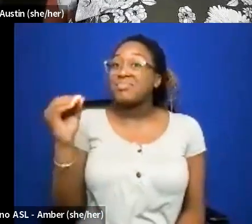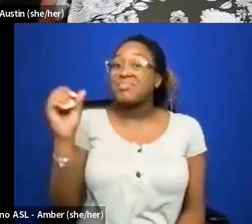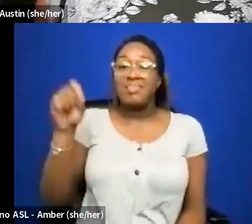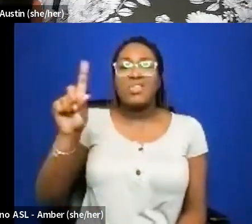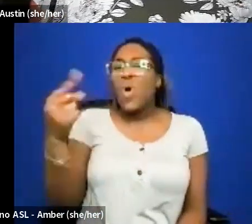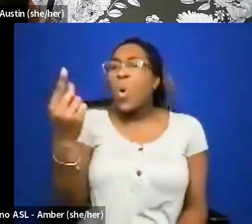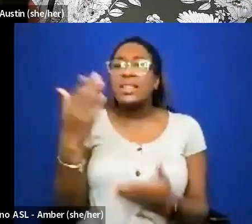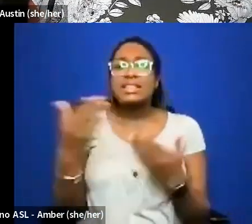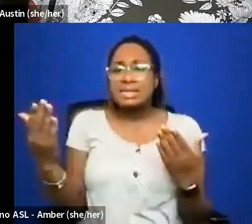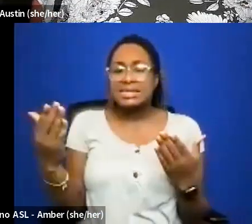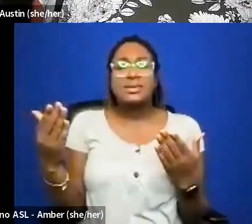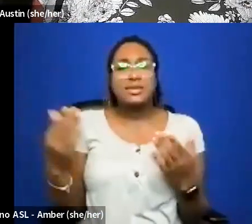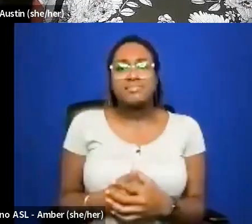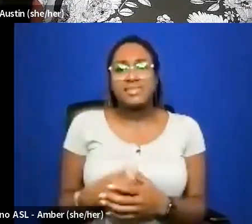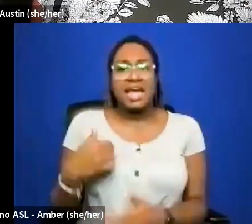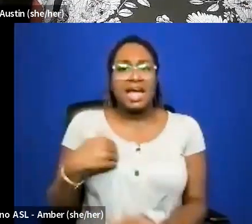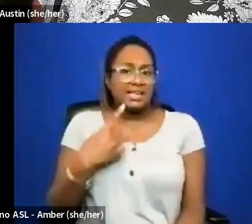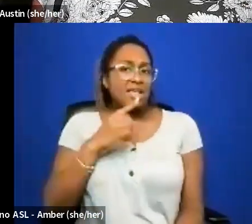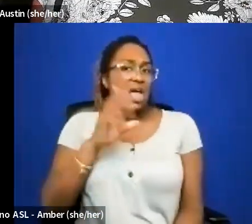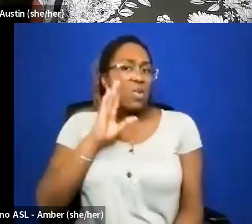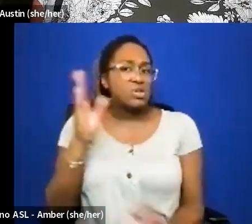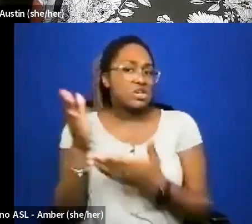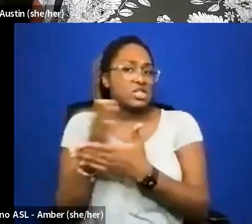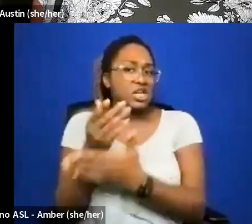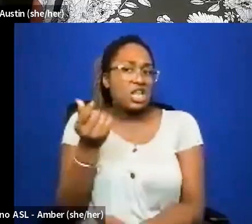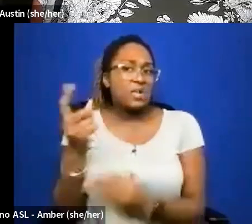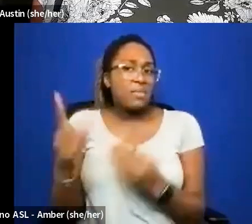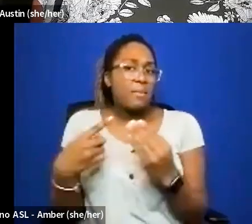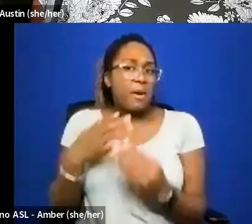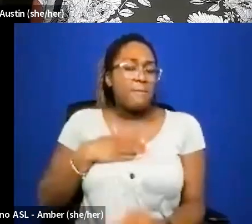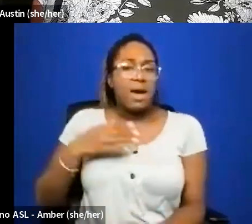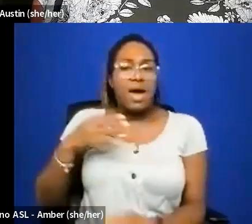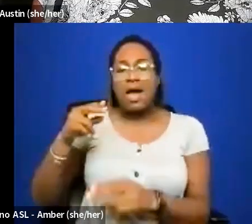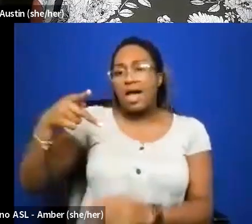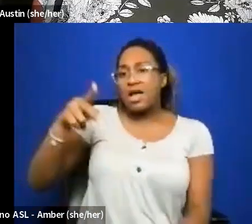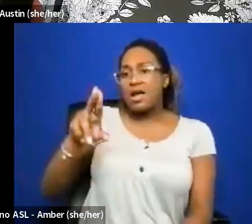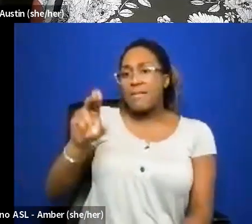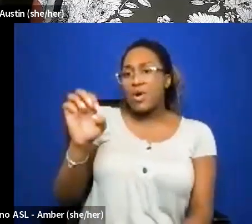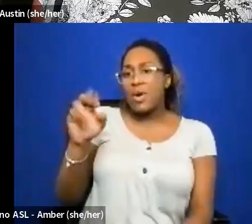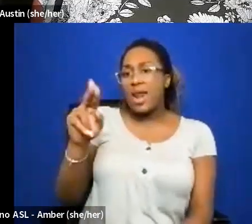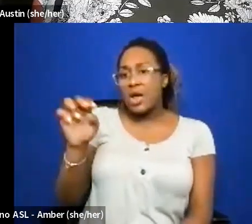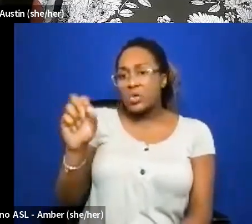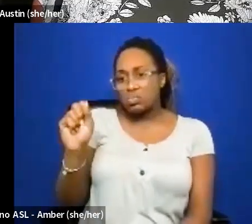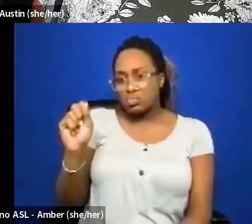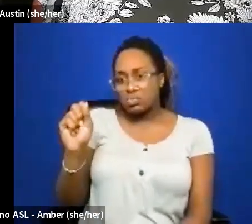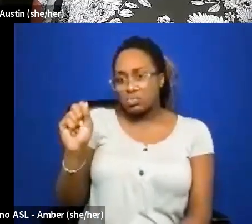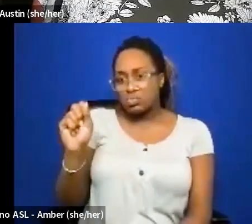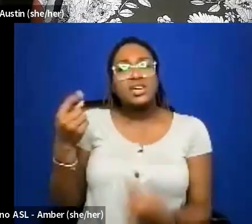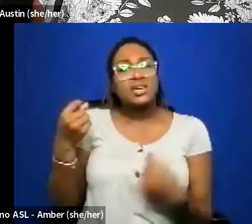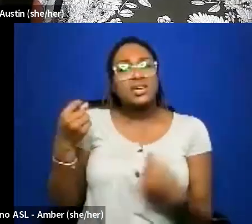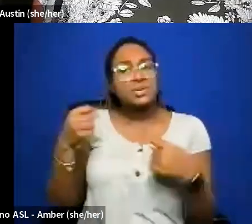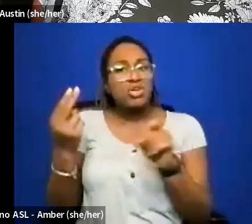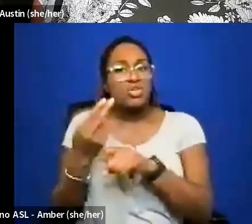thing is um i said that i would share a little bit about my pronouns um i i'm i'm trying to use the